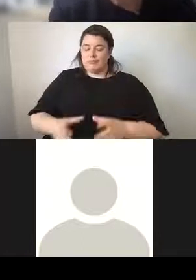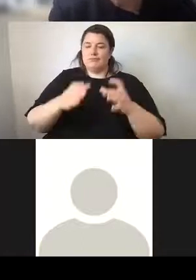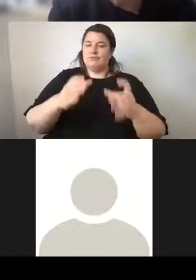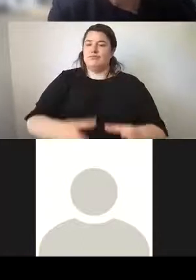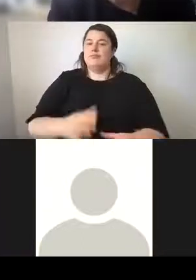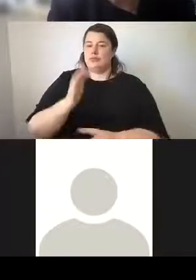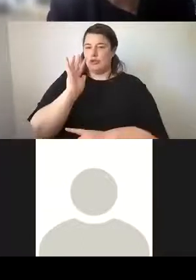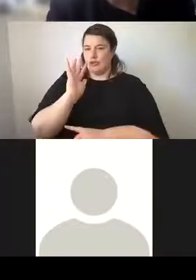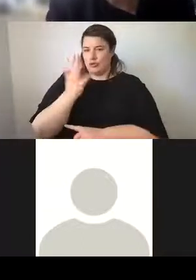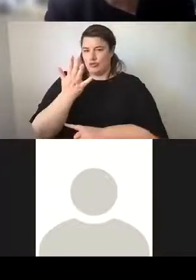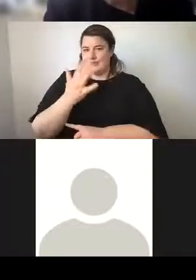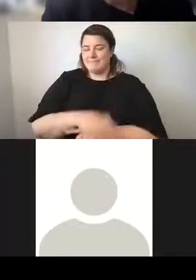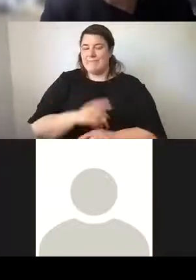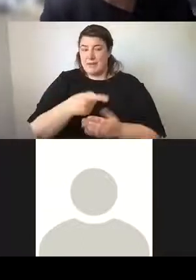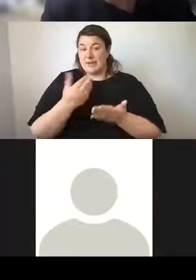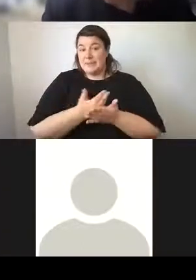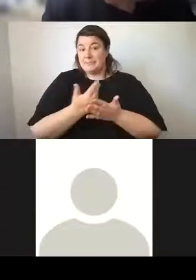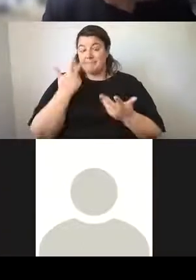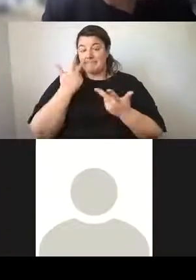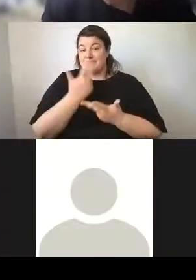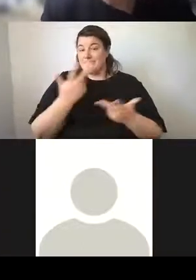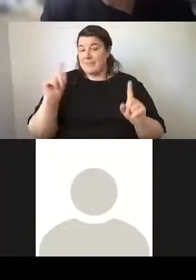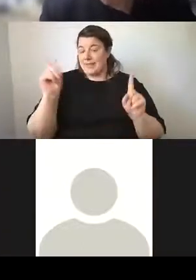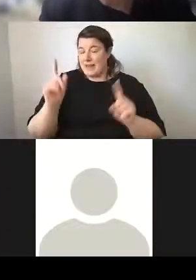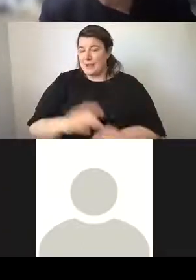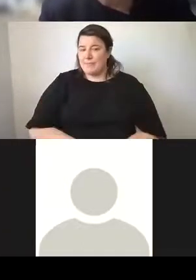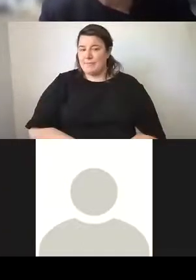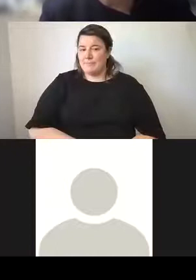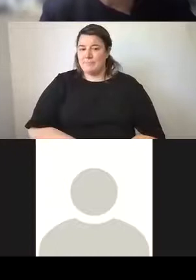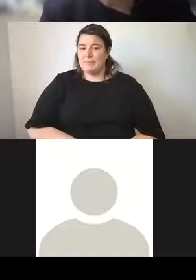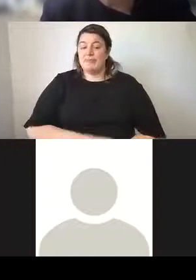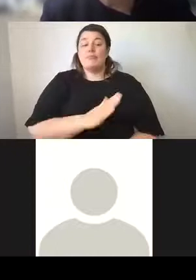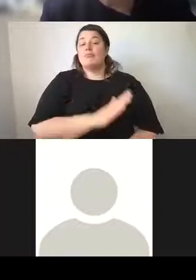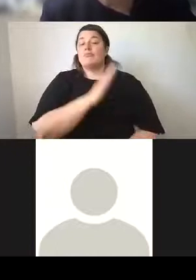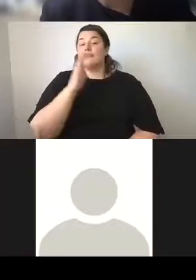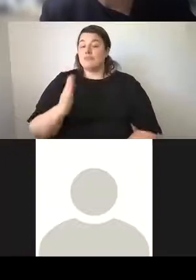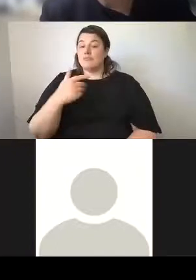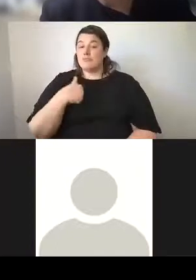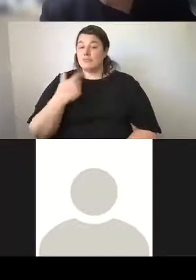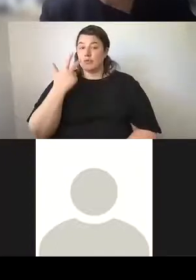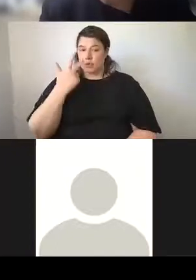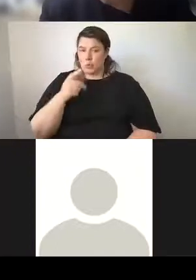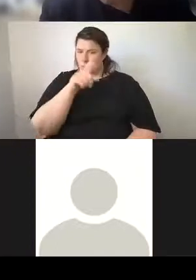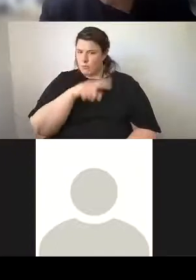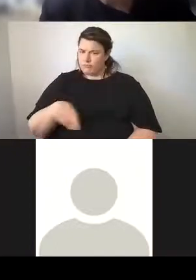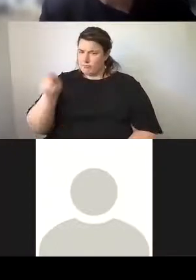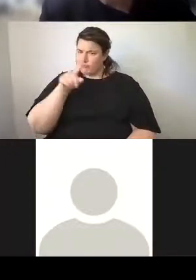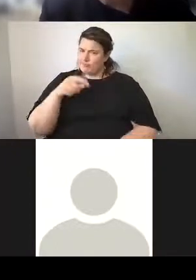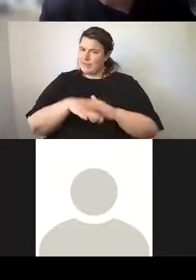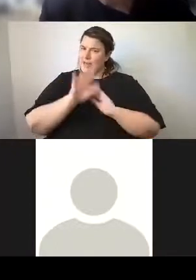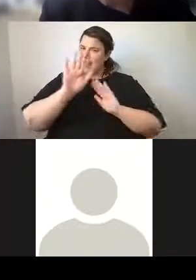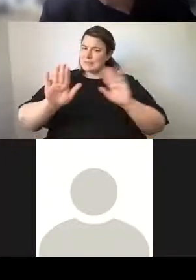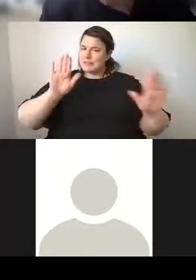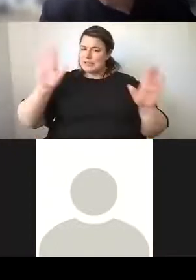the Civic Collection now. I saw this sculpture on the right hand side in an exhibition and the